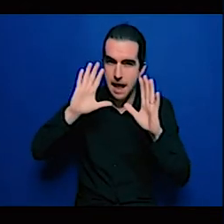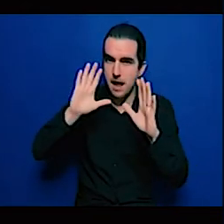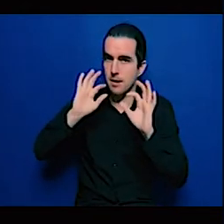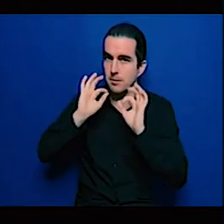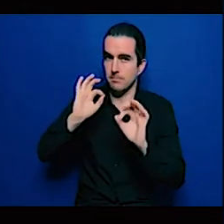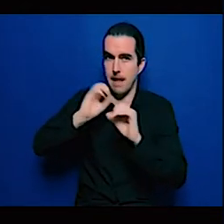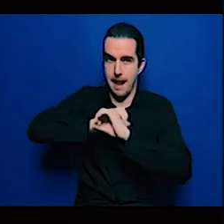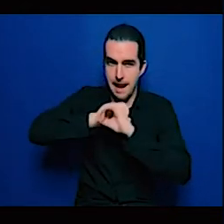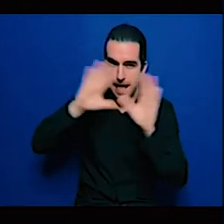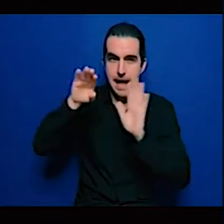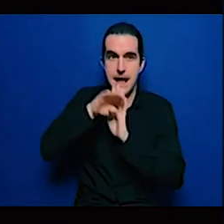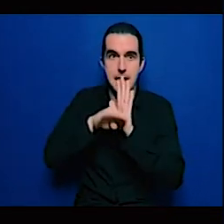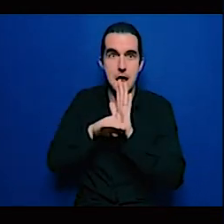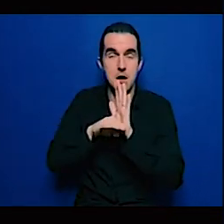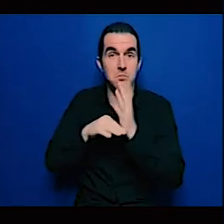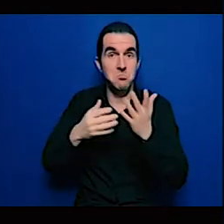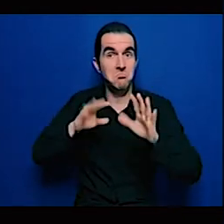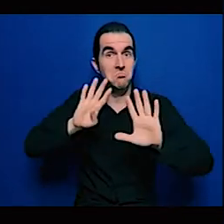question thank you